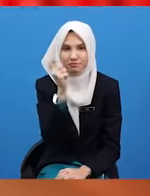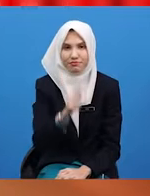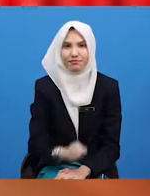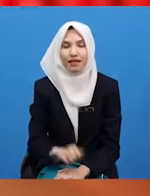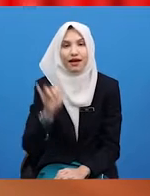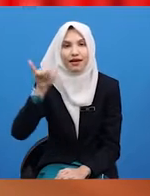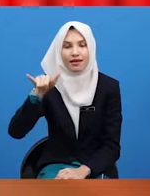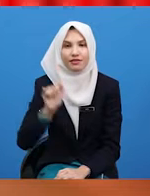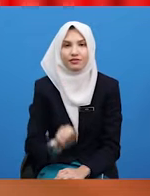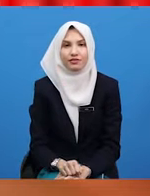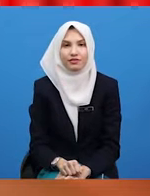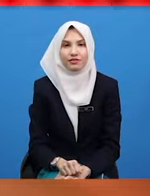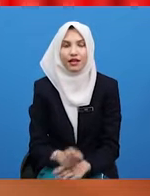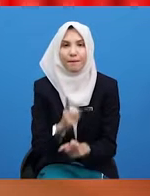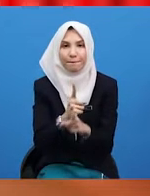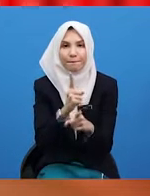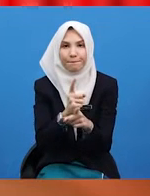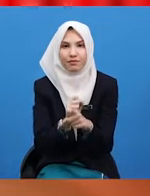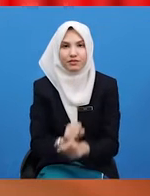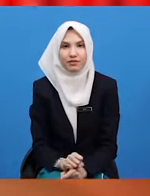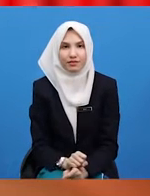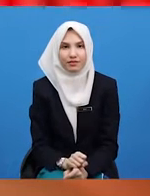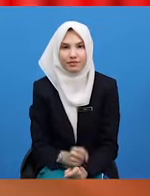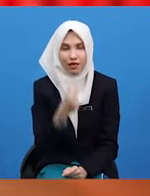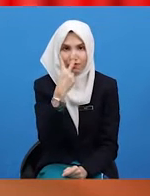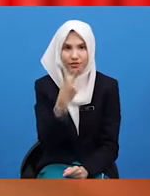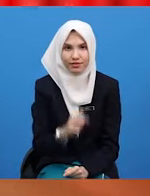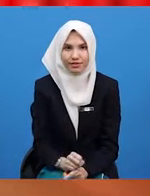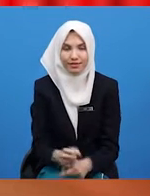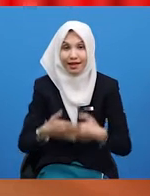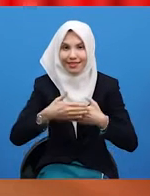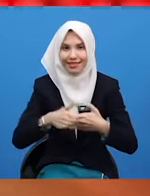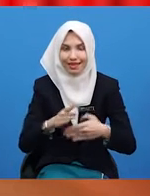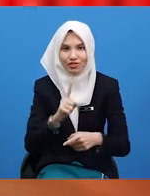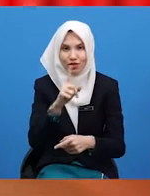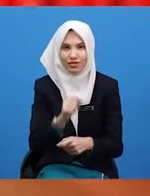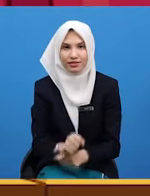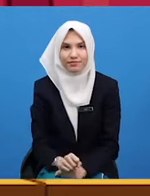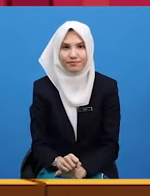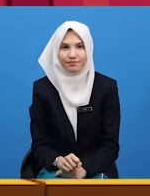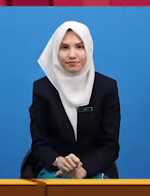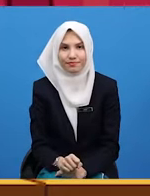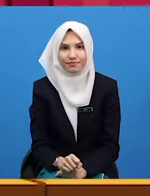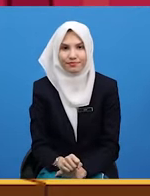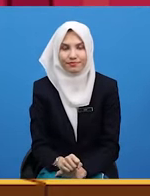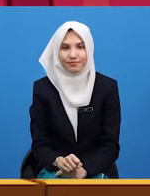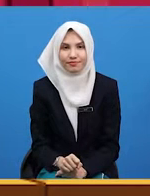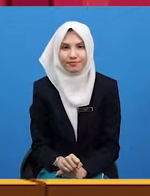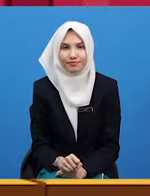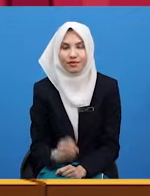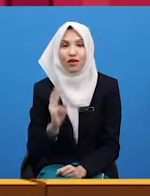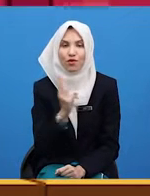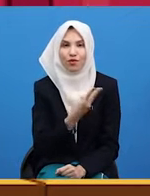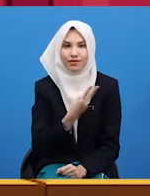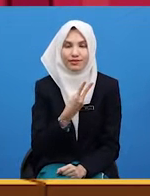Yes, YOLO. Yes, YOLO. We'll see next one. We say